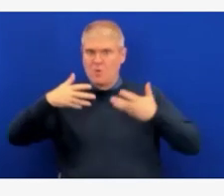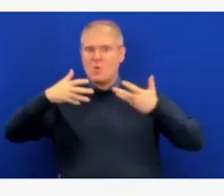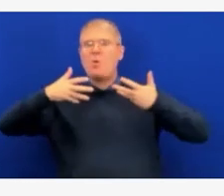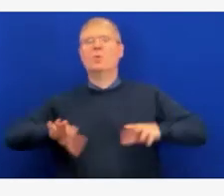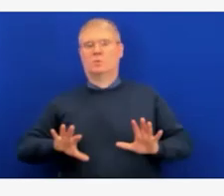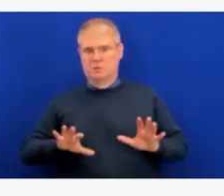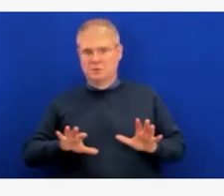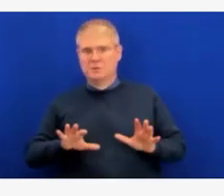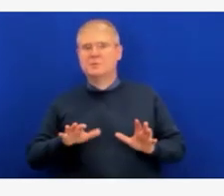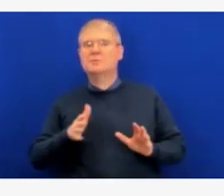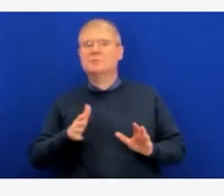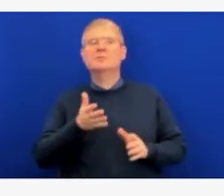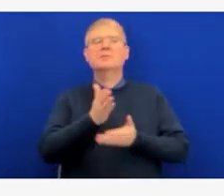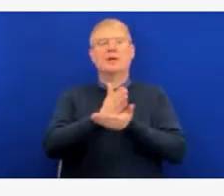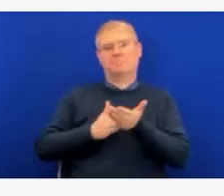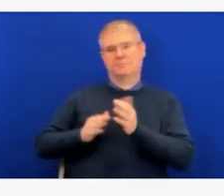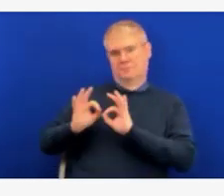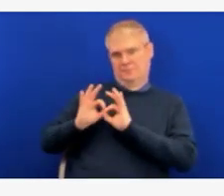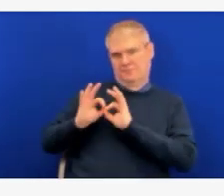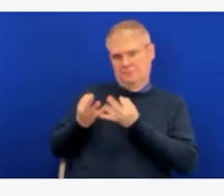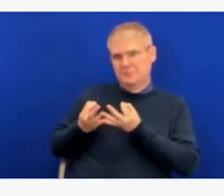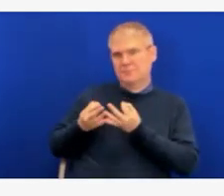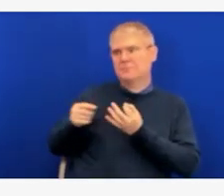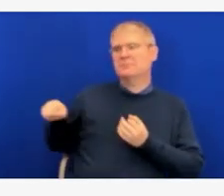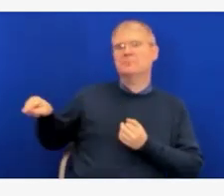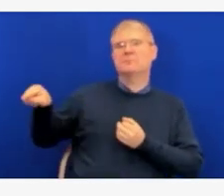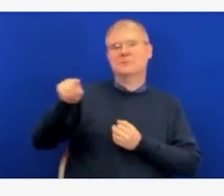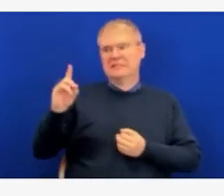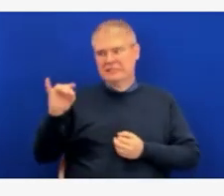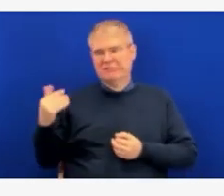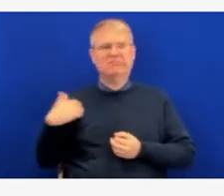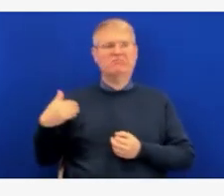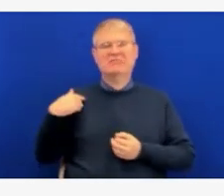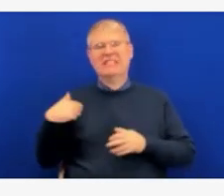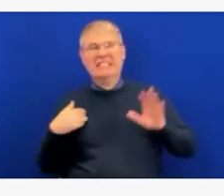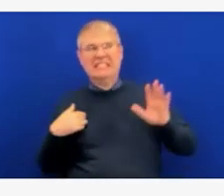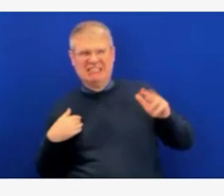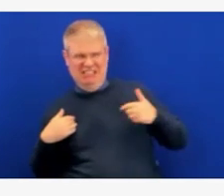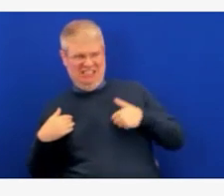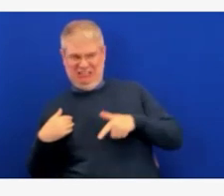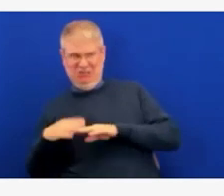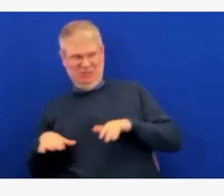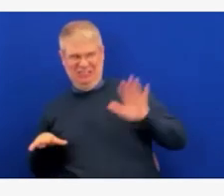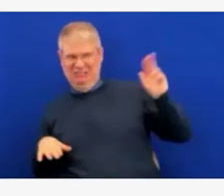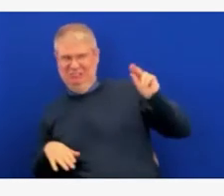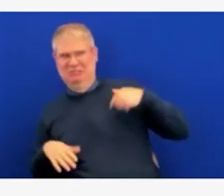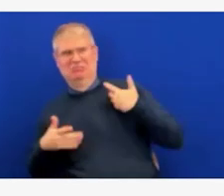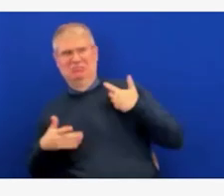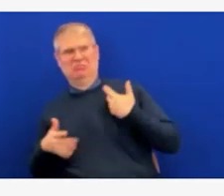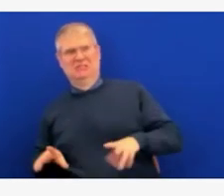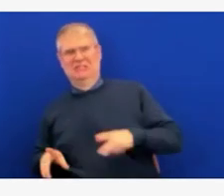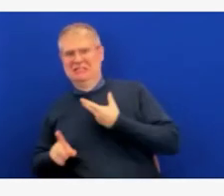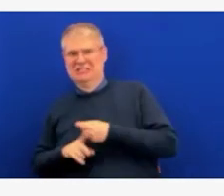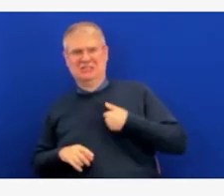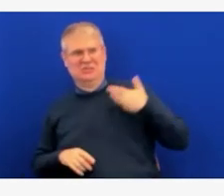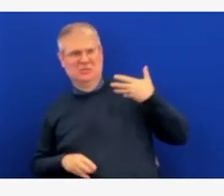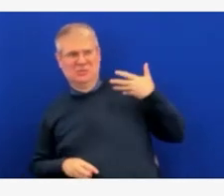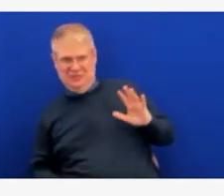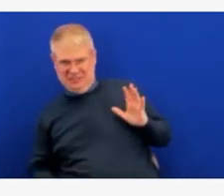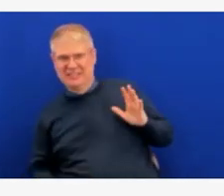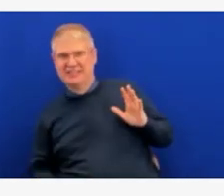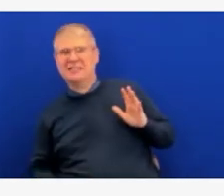these younger children. Most commonly, I'm asked about the risk of myocarditis, which is inflammation of heart muscle.